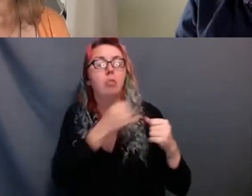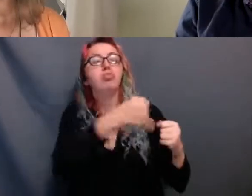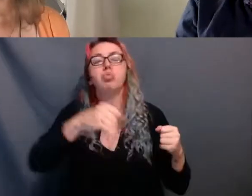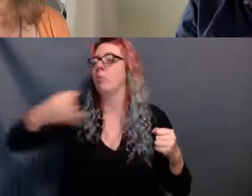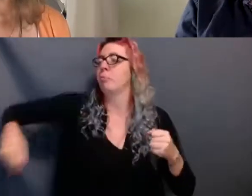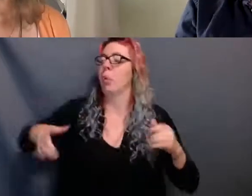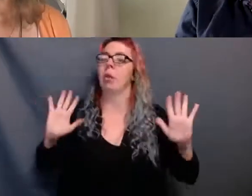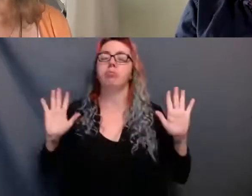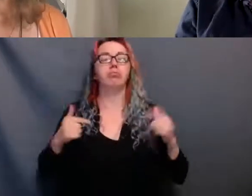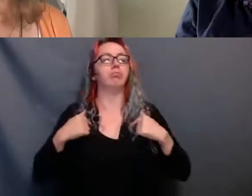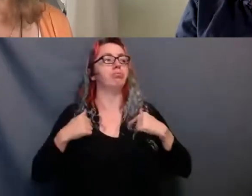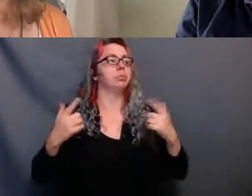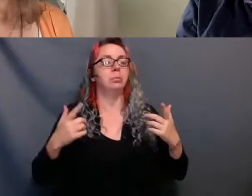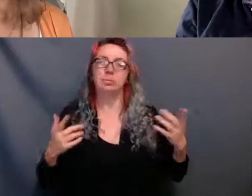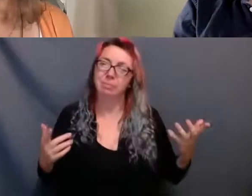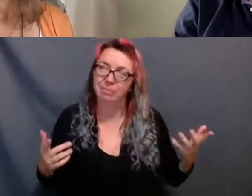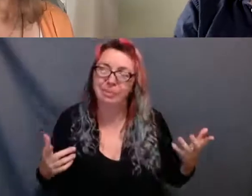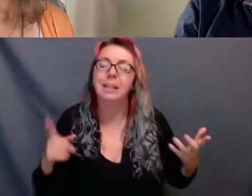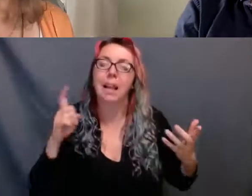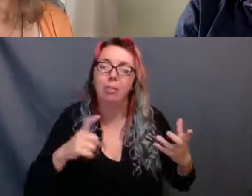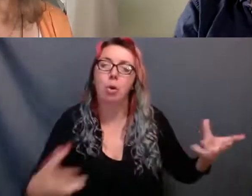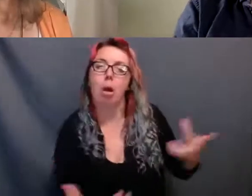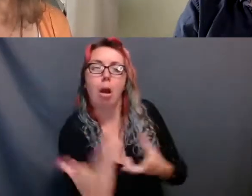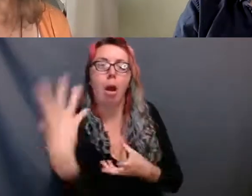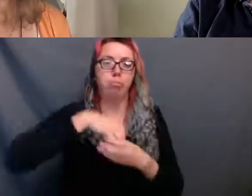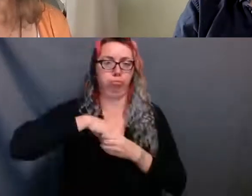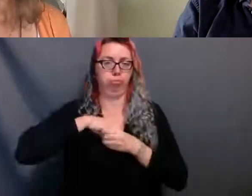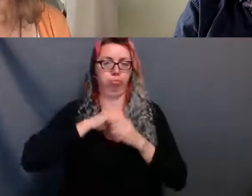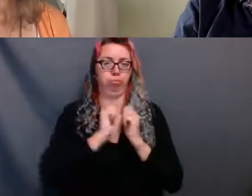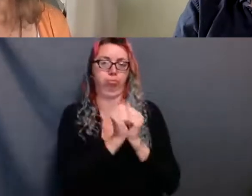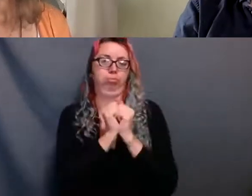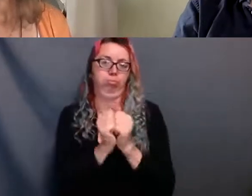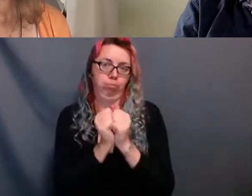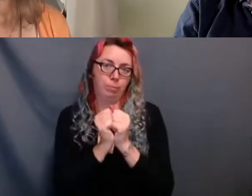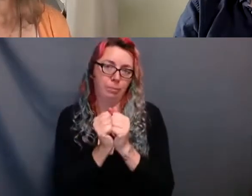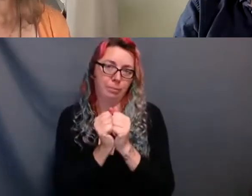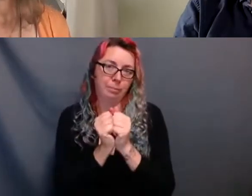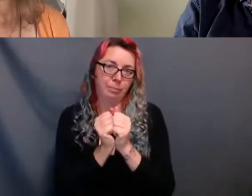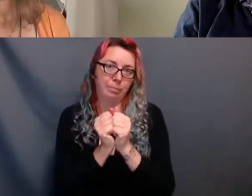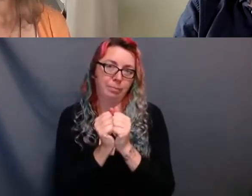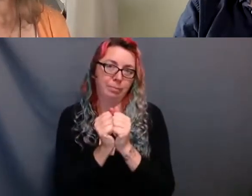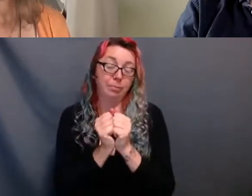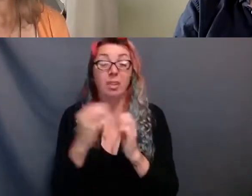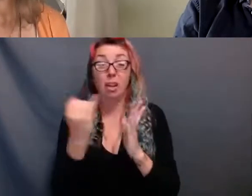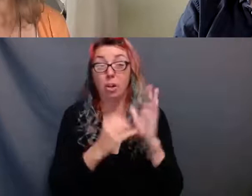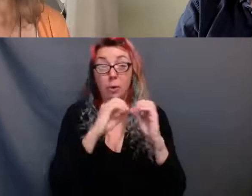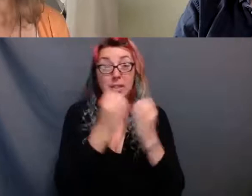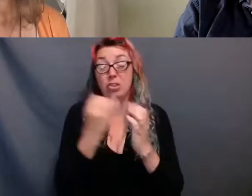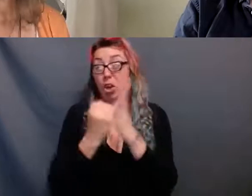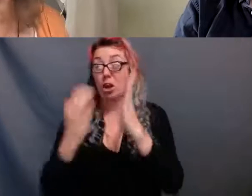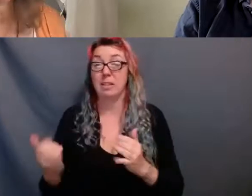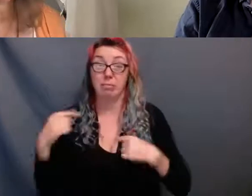It has been an absolutely devastating time for artists and art organizations. As our entire industry is built